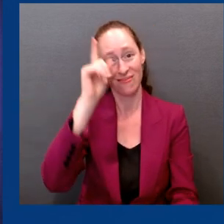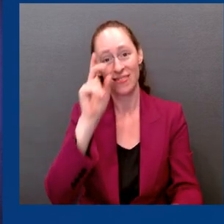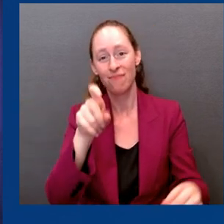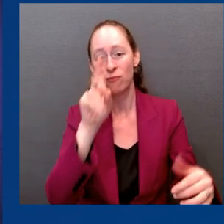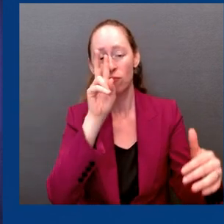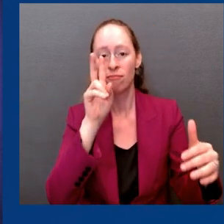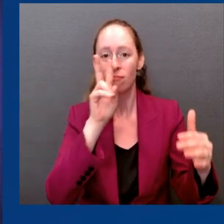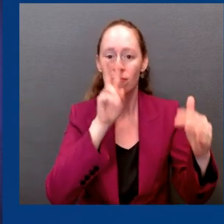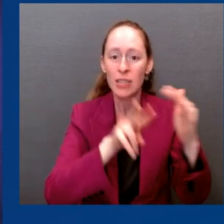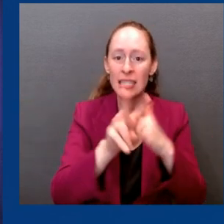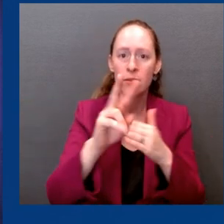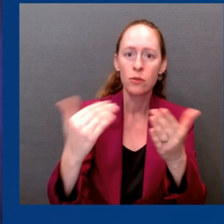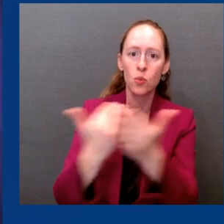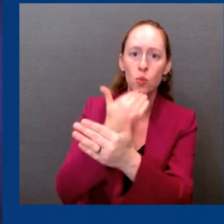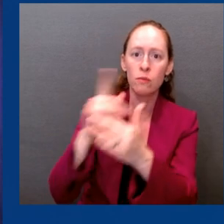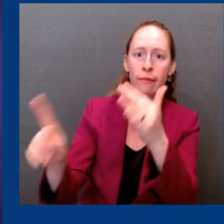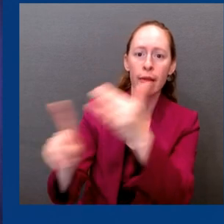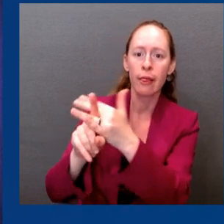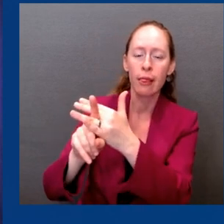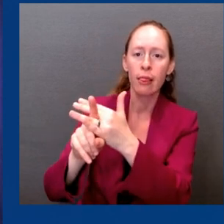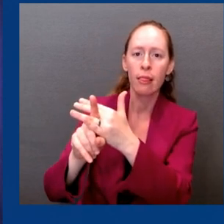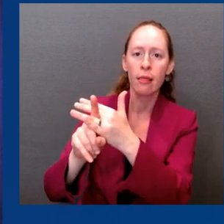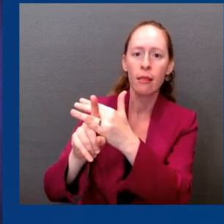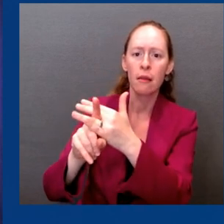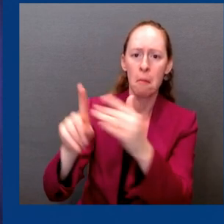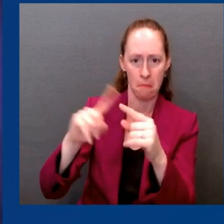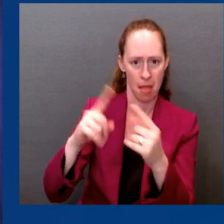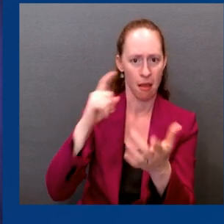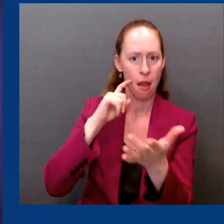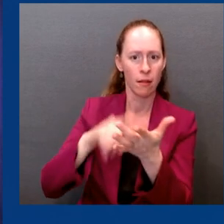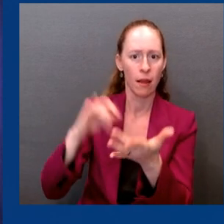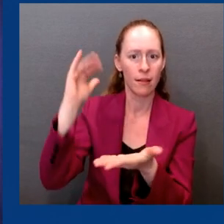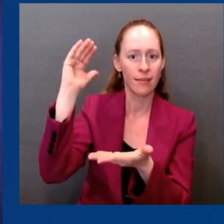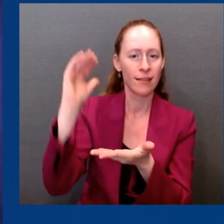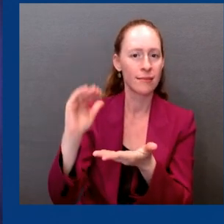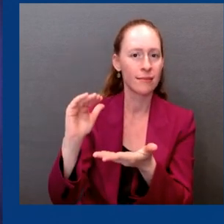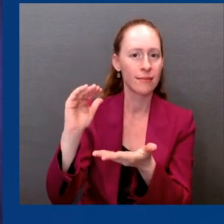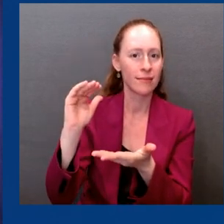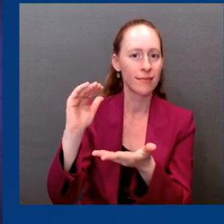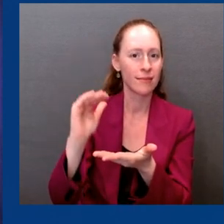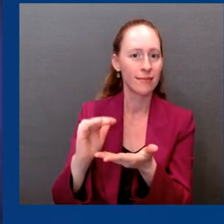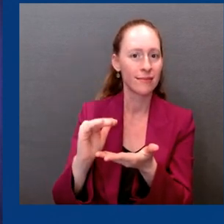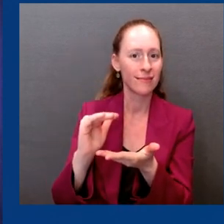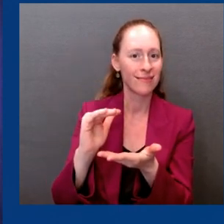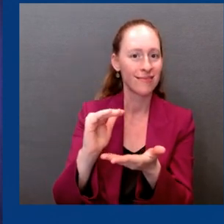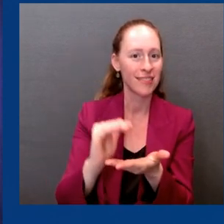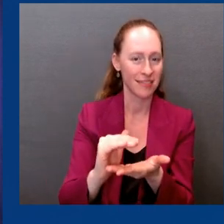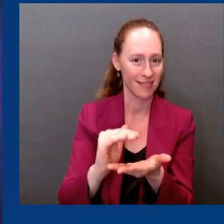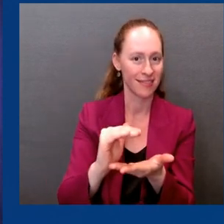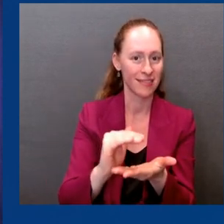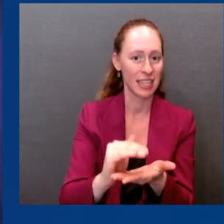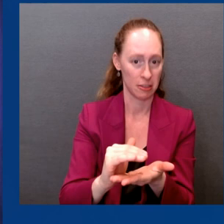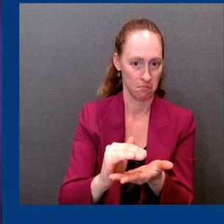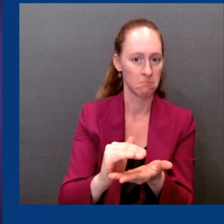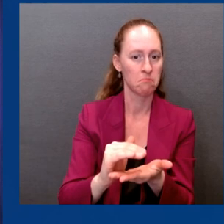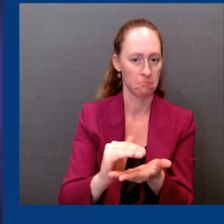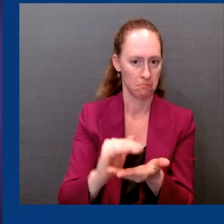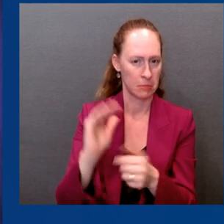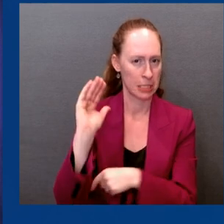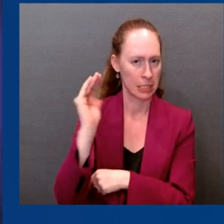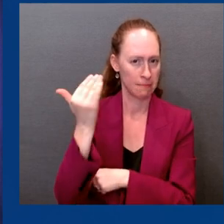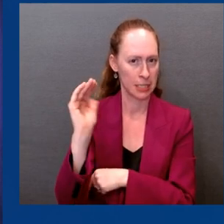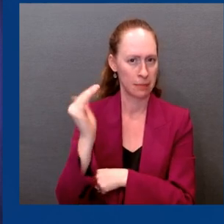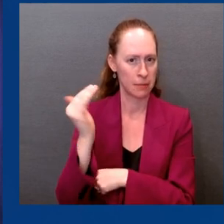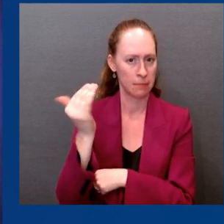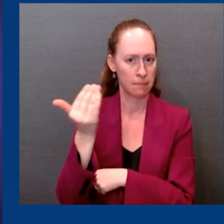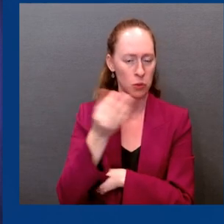point where a single annual COVID shot should provide a high degree of protection against serious illness all